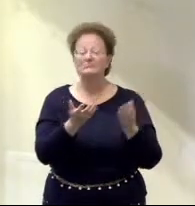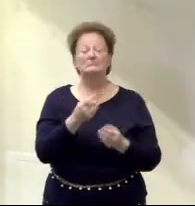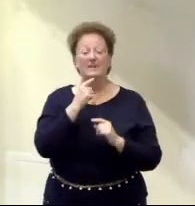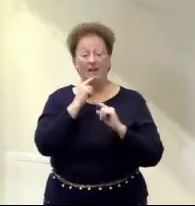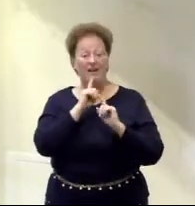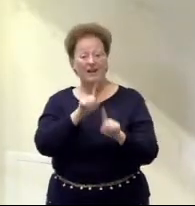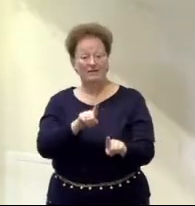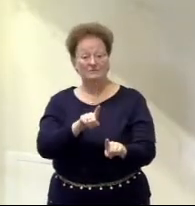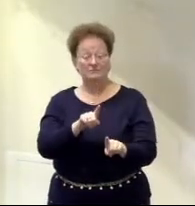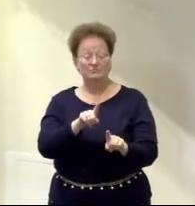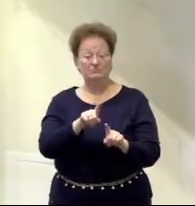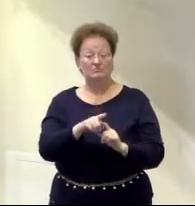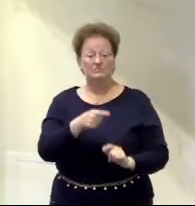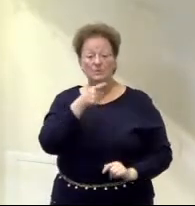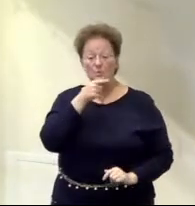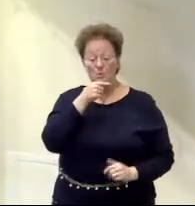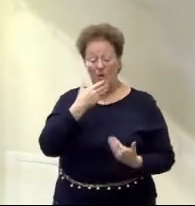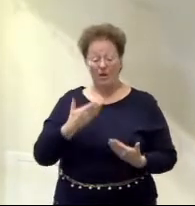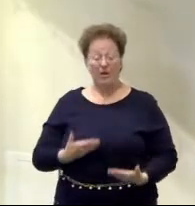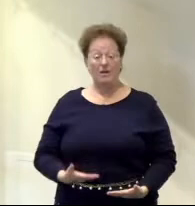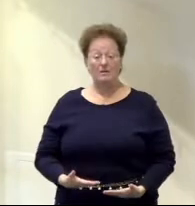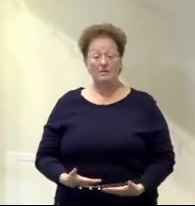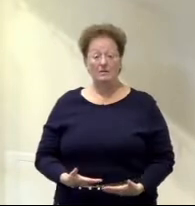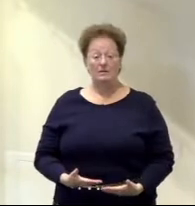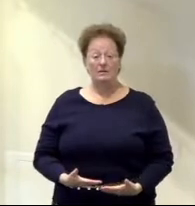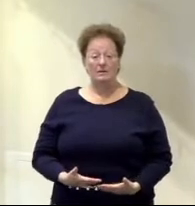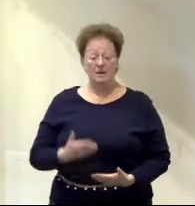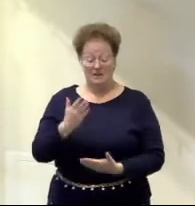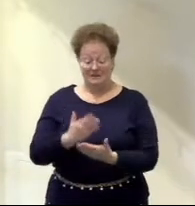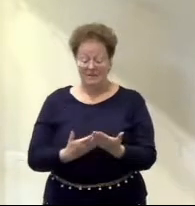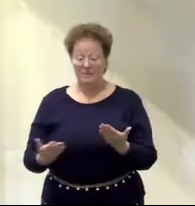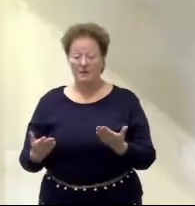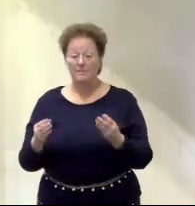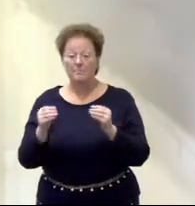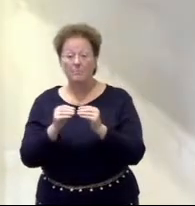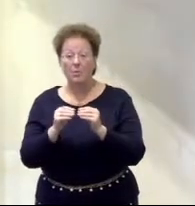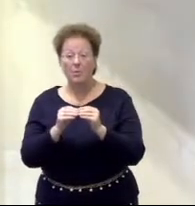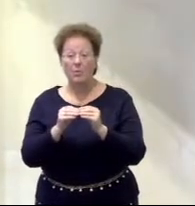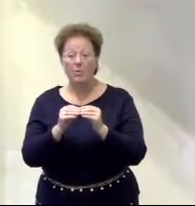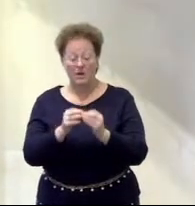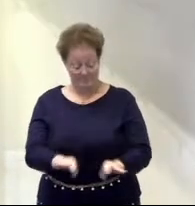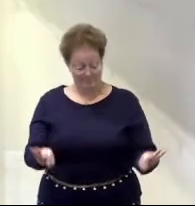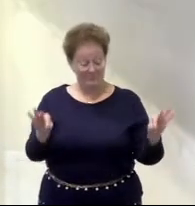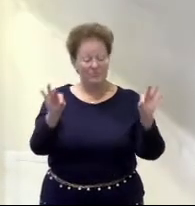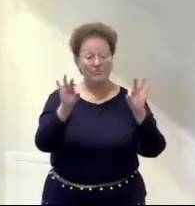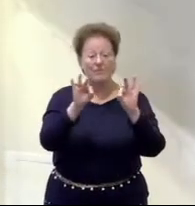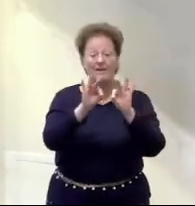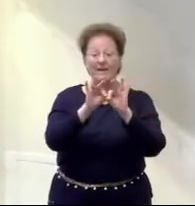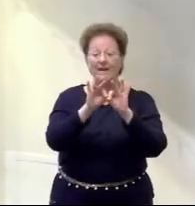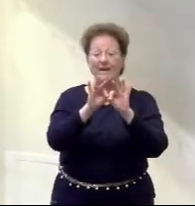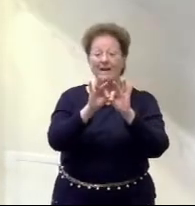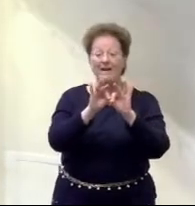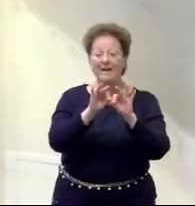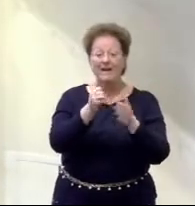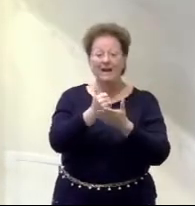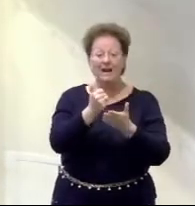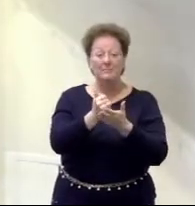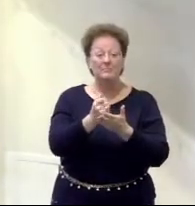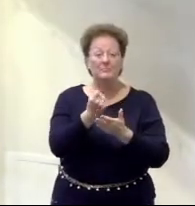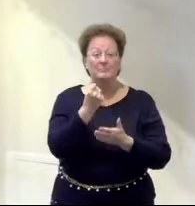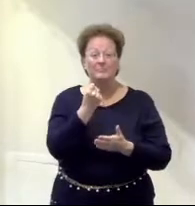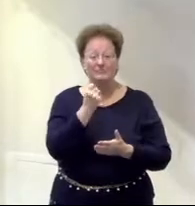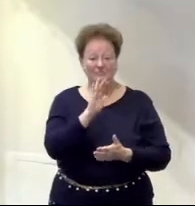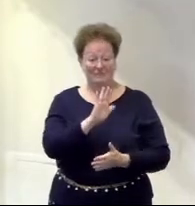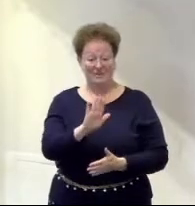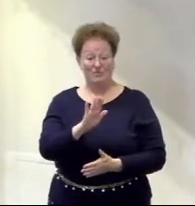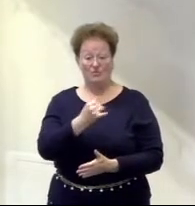that question, who am I? Is there something bigger and more significant that can help you discover your true